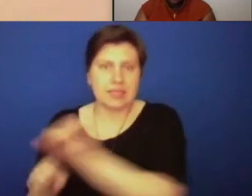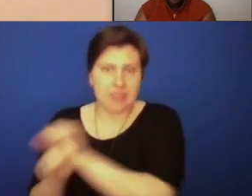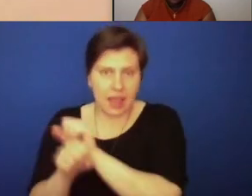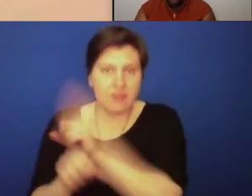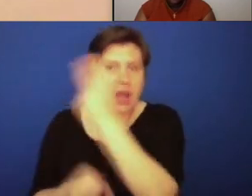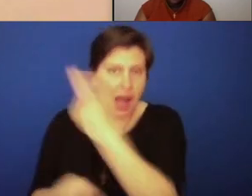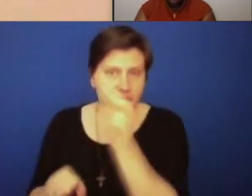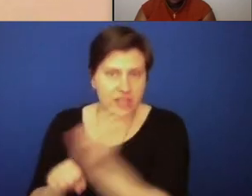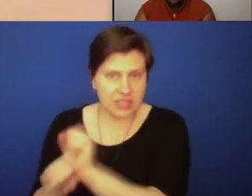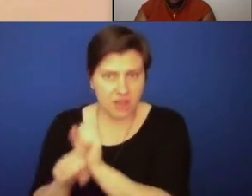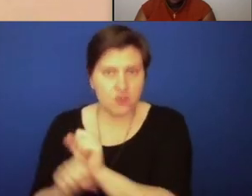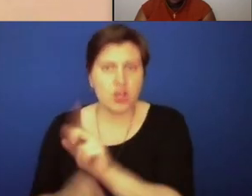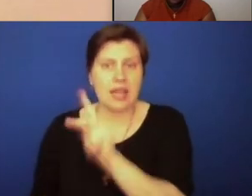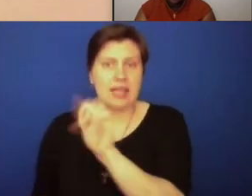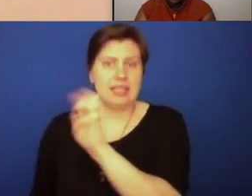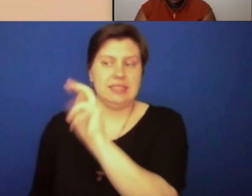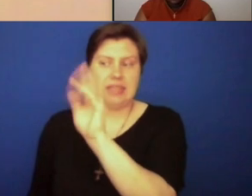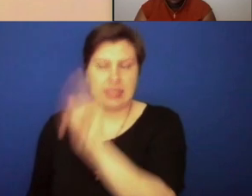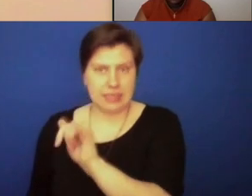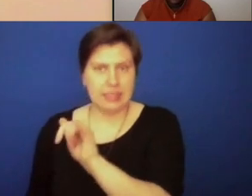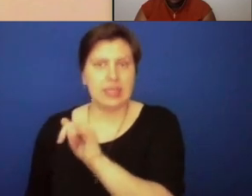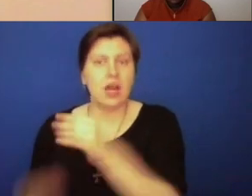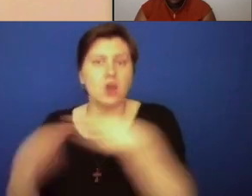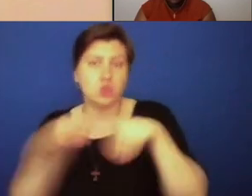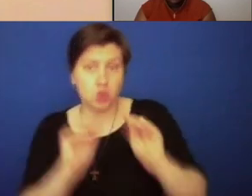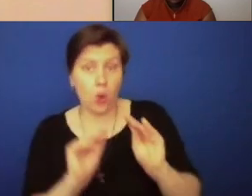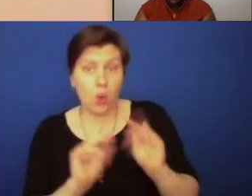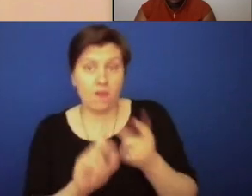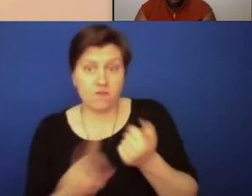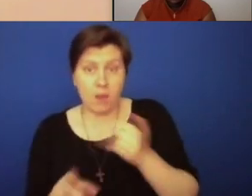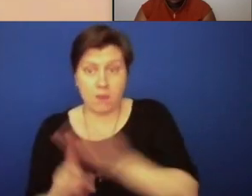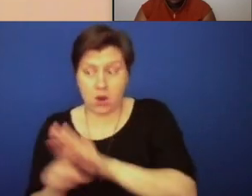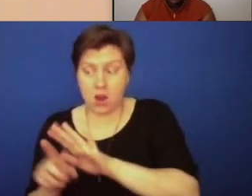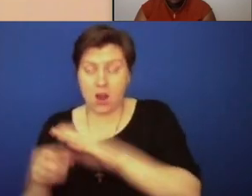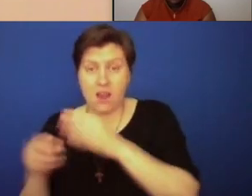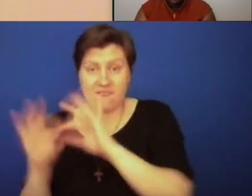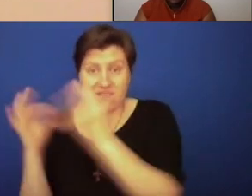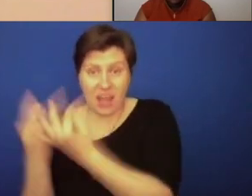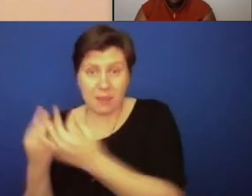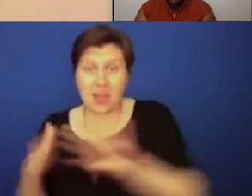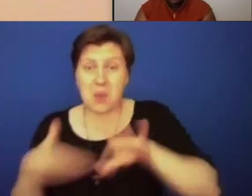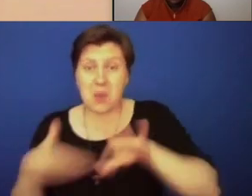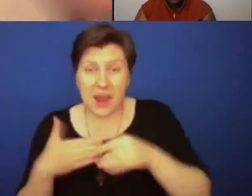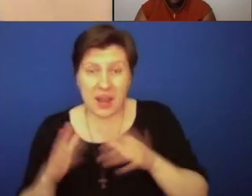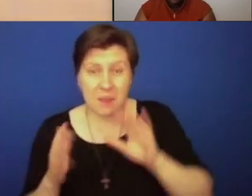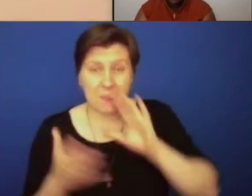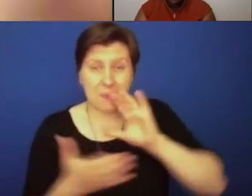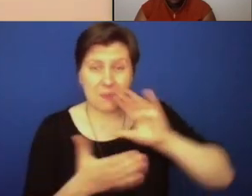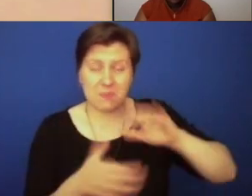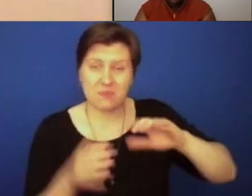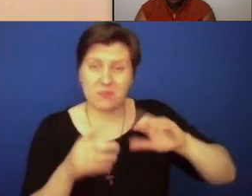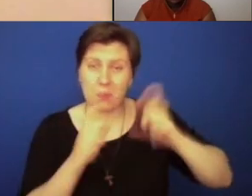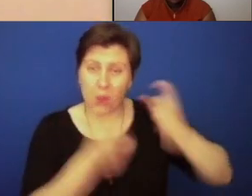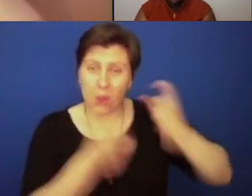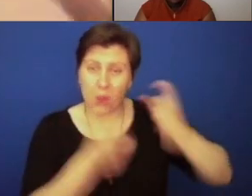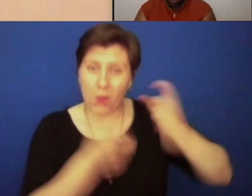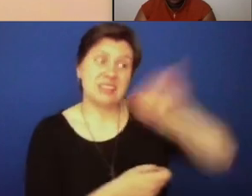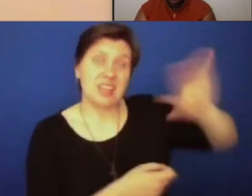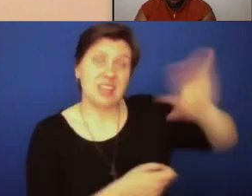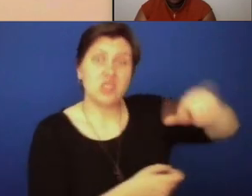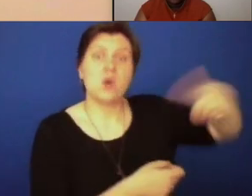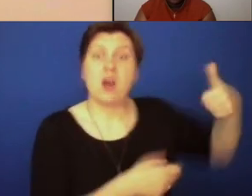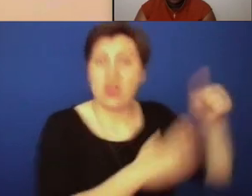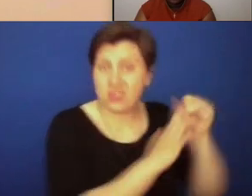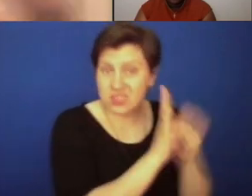into Catholic slavery in Kentucky, sold away from her family as a teenager, as a wedding present, sent to Missouri where she